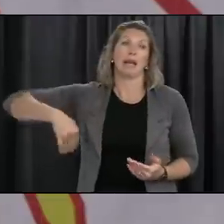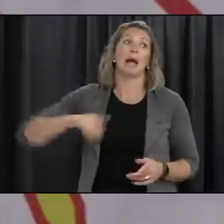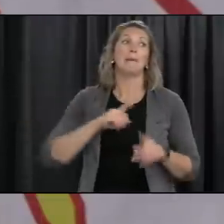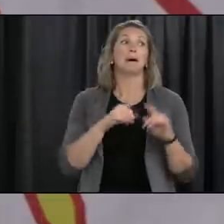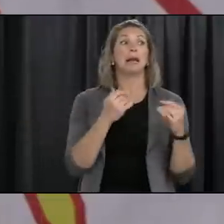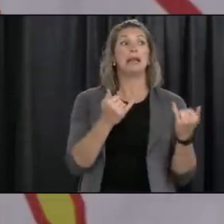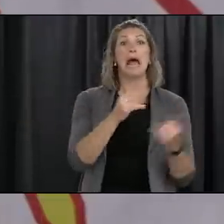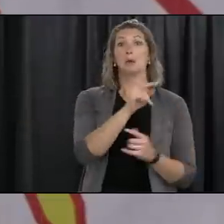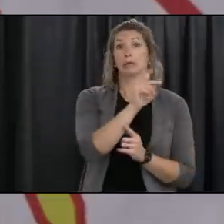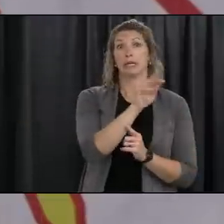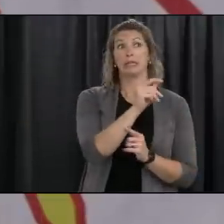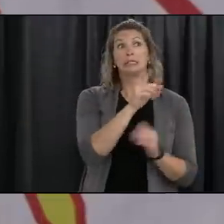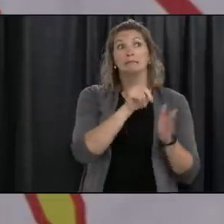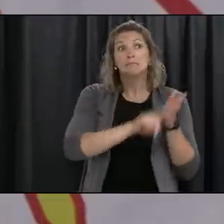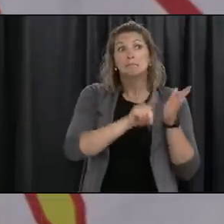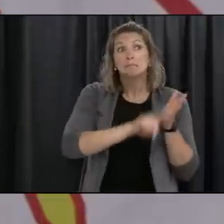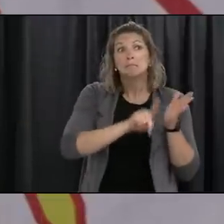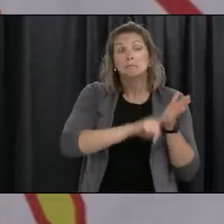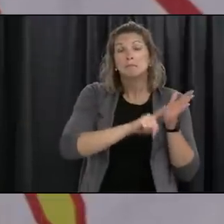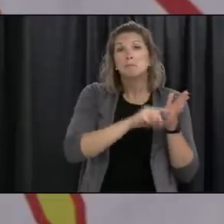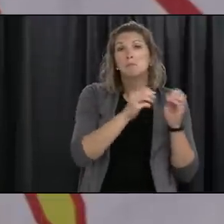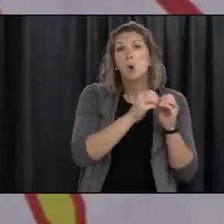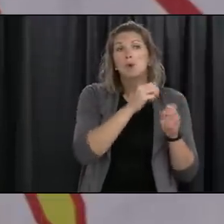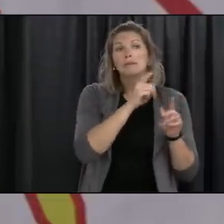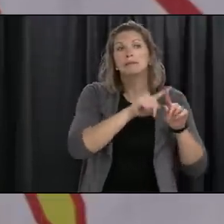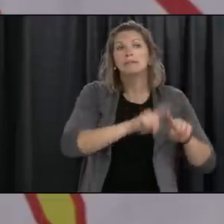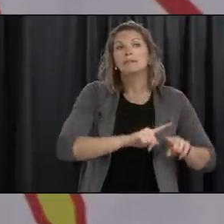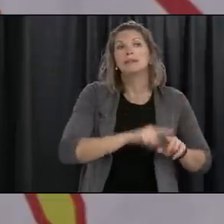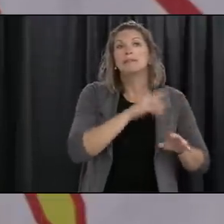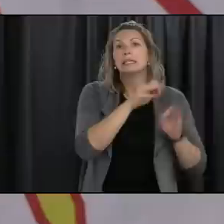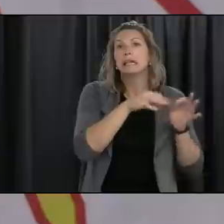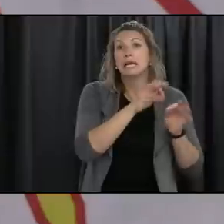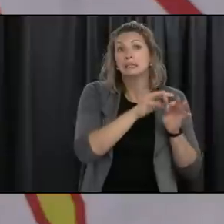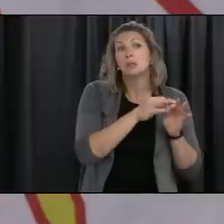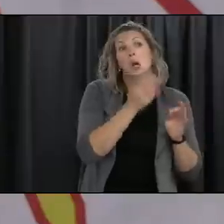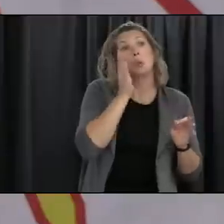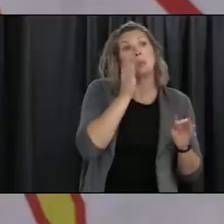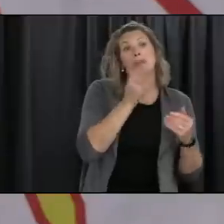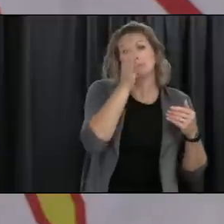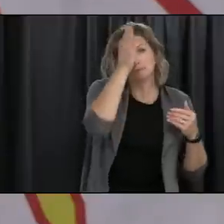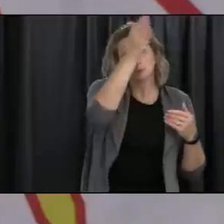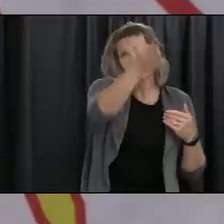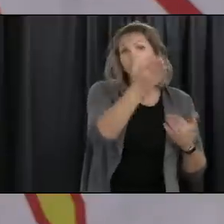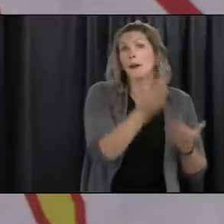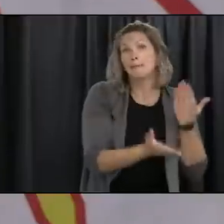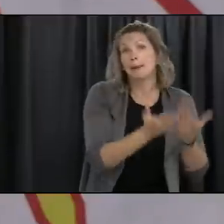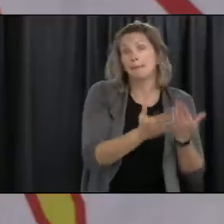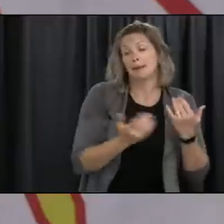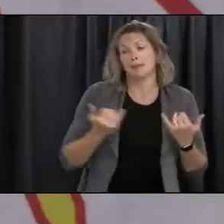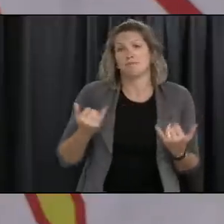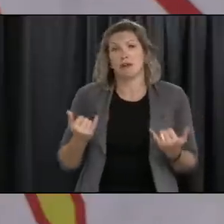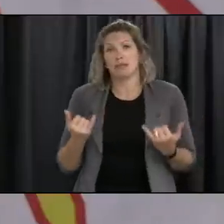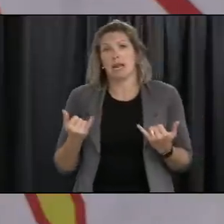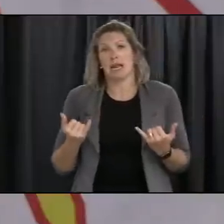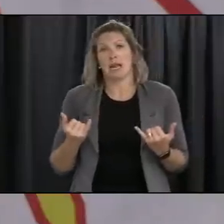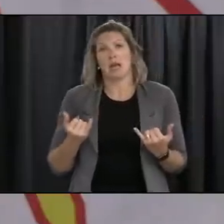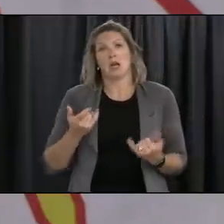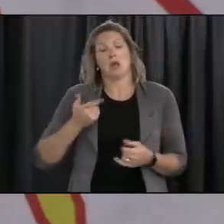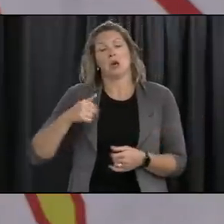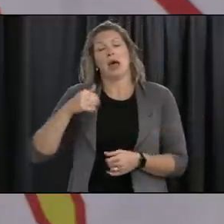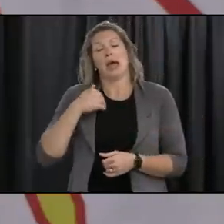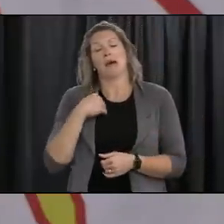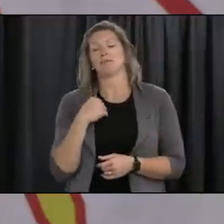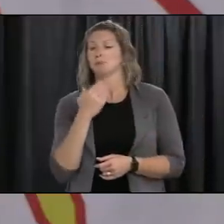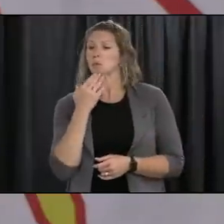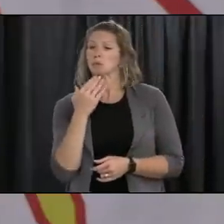that we evaluate but at the moment um that's the best thing we can do with the the test that that we have available and we're thankful that we at least have